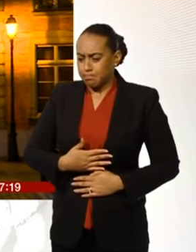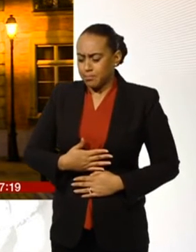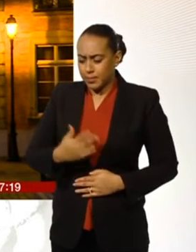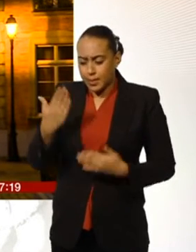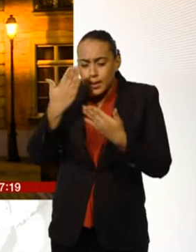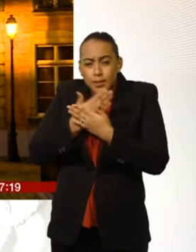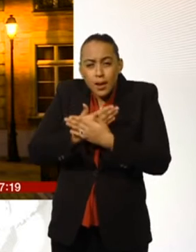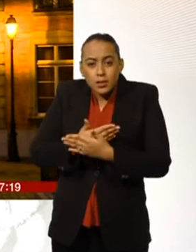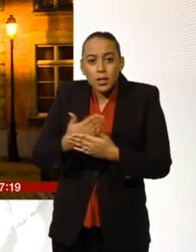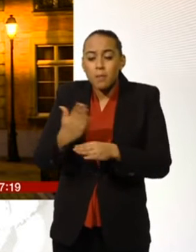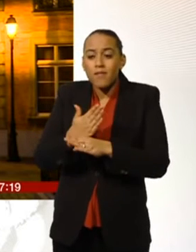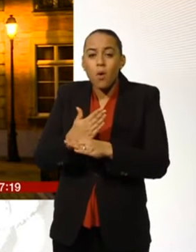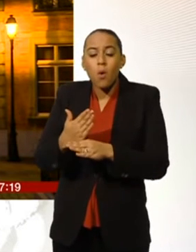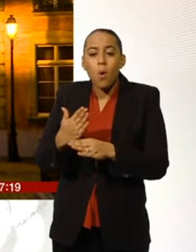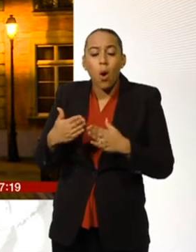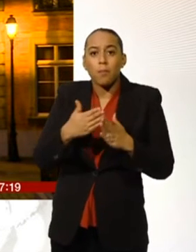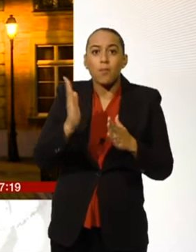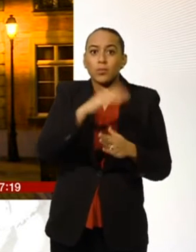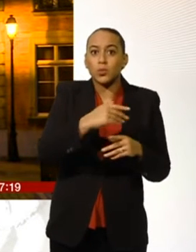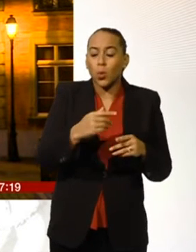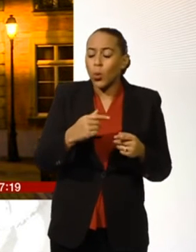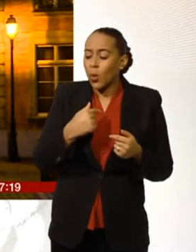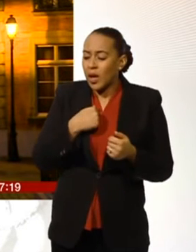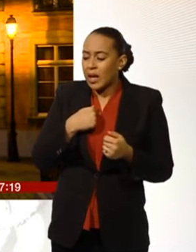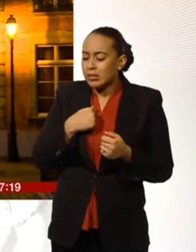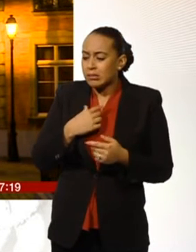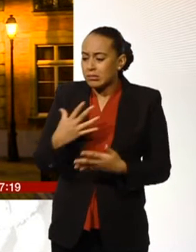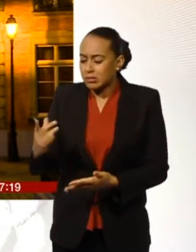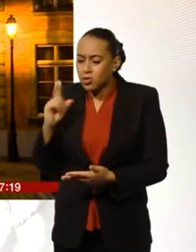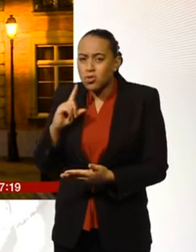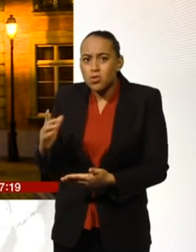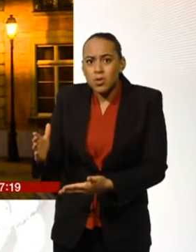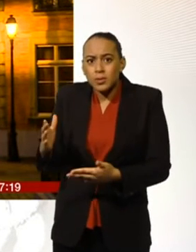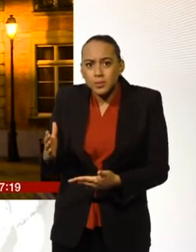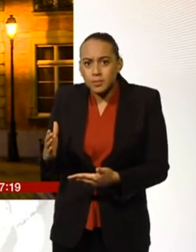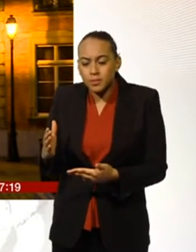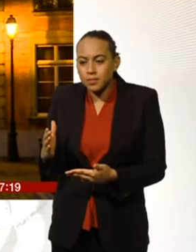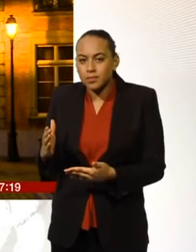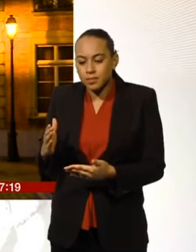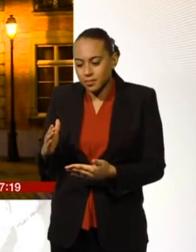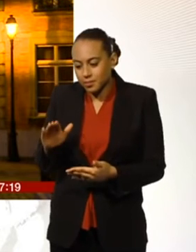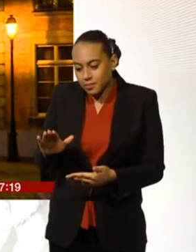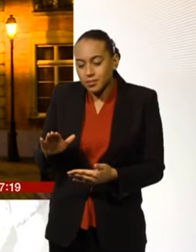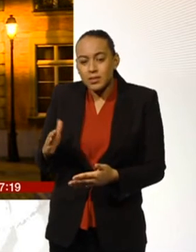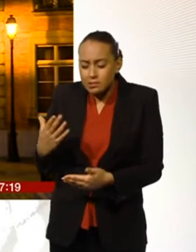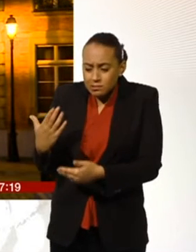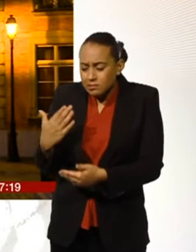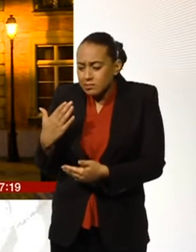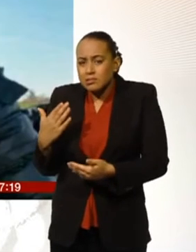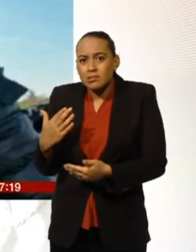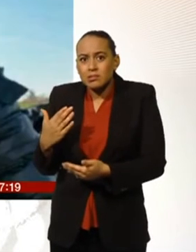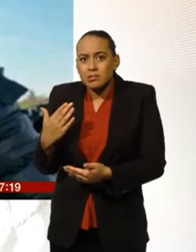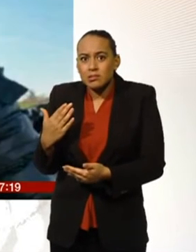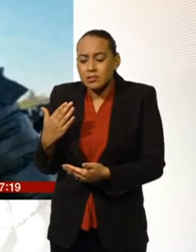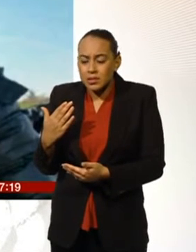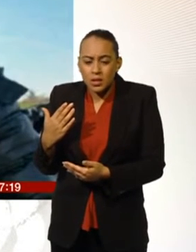night just before he was going to get on the boat to go home when he was sat there holding Brew, as he calls Baha, and he's armed by a fire